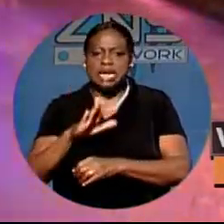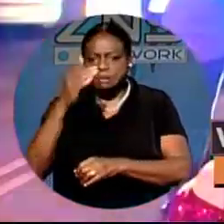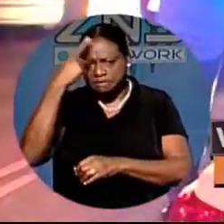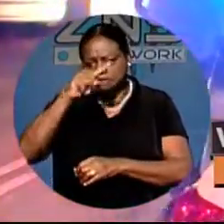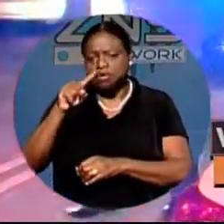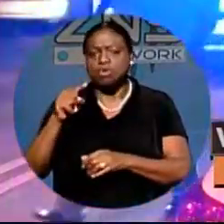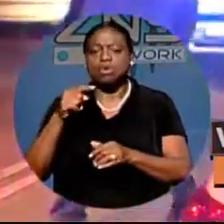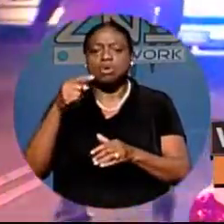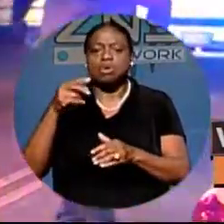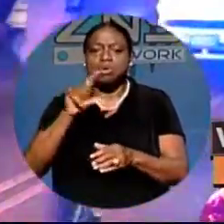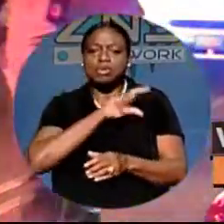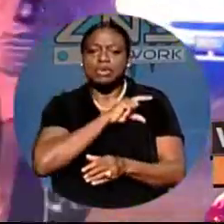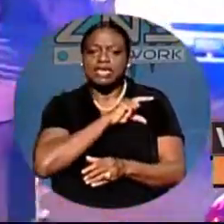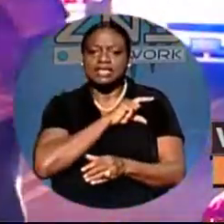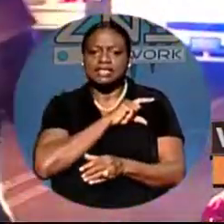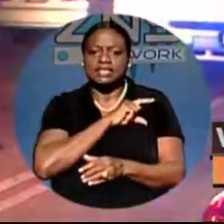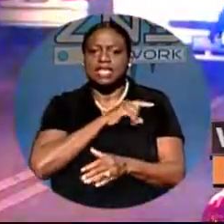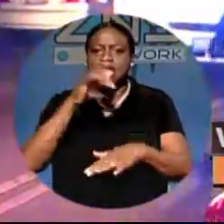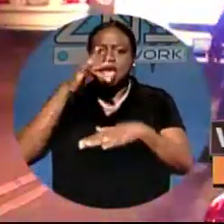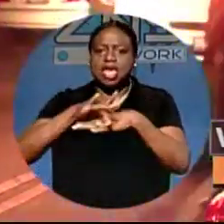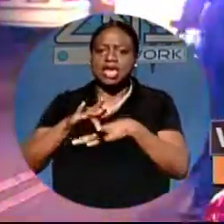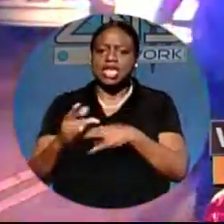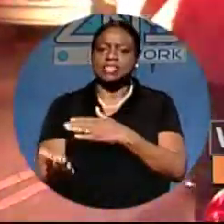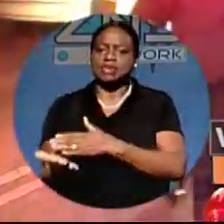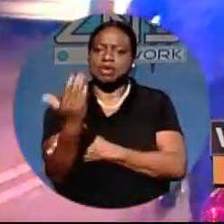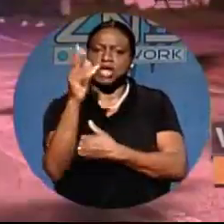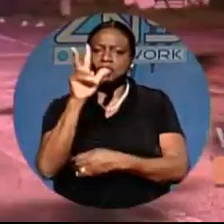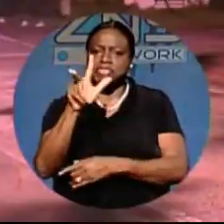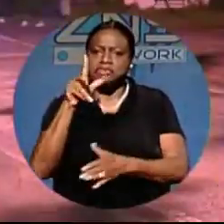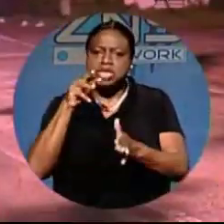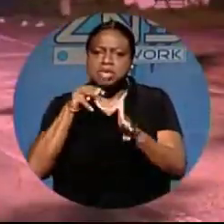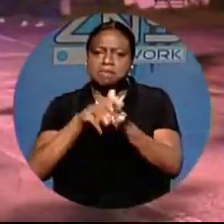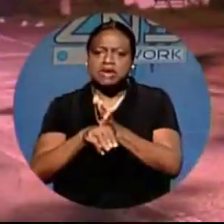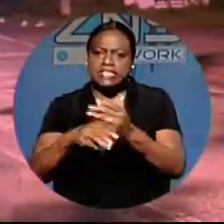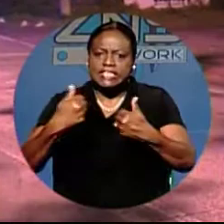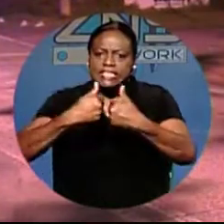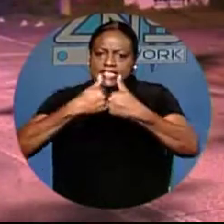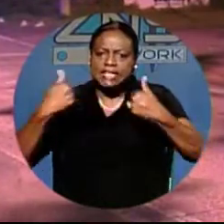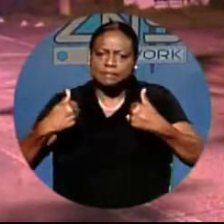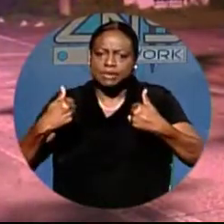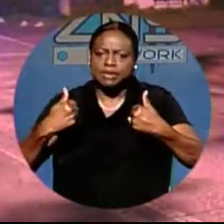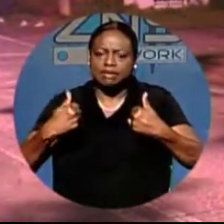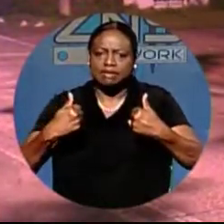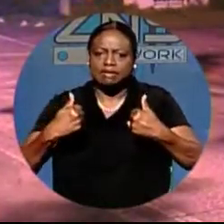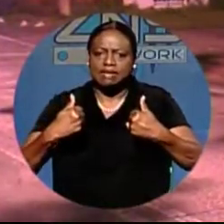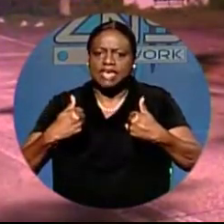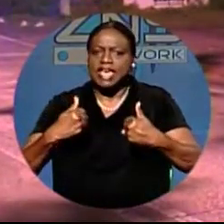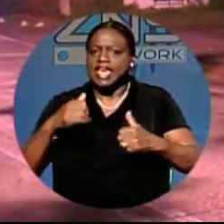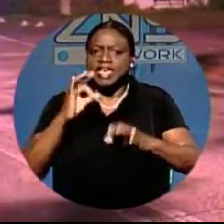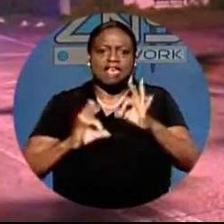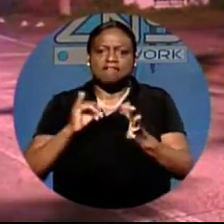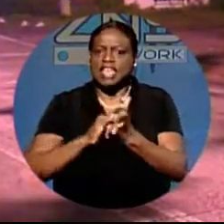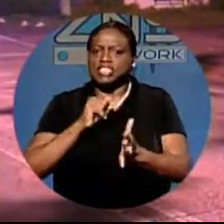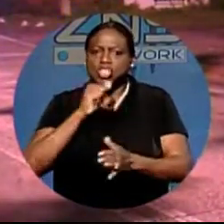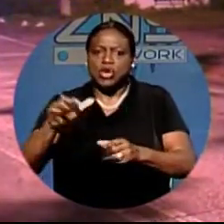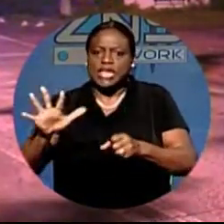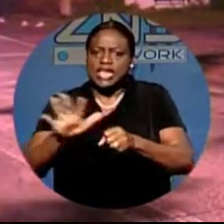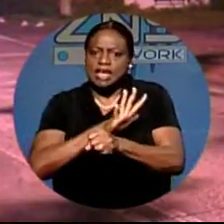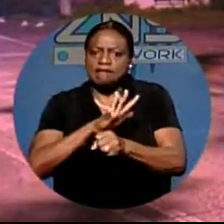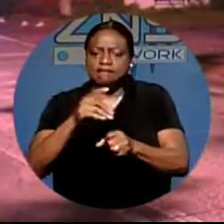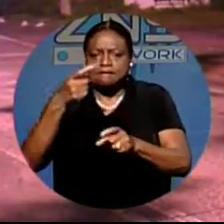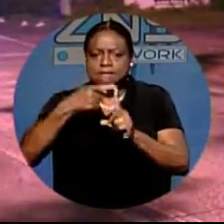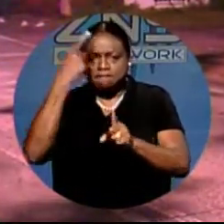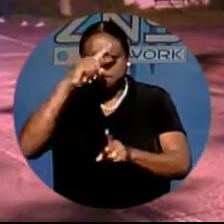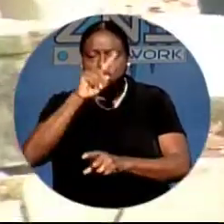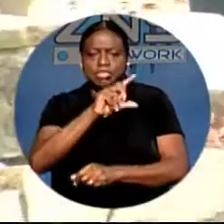You see, early in the morning, three murders were recorded separately. And if that wasn't enough for members of the Royal Bahamas Police